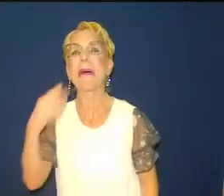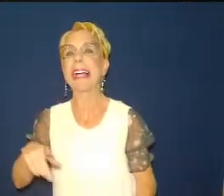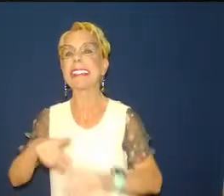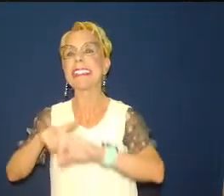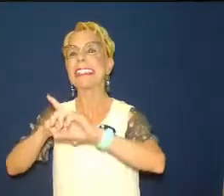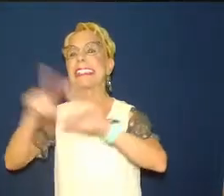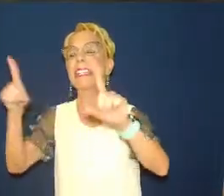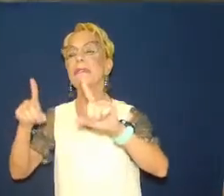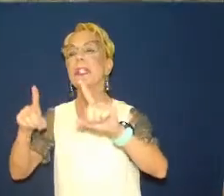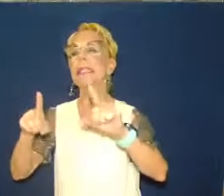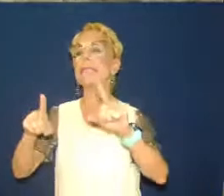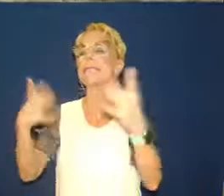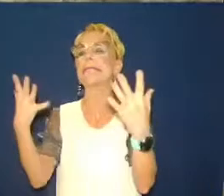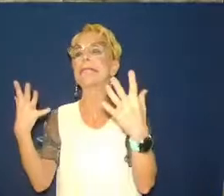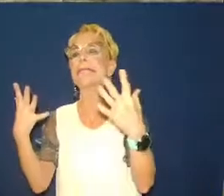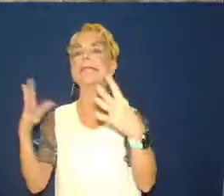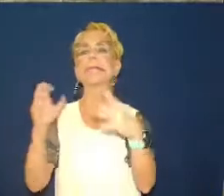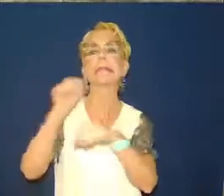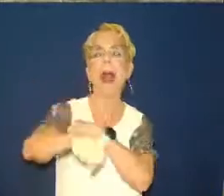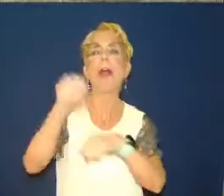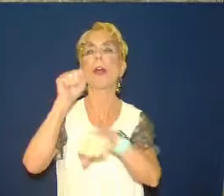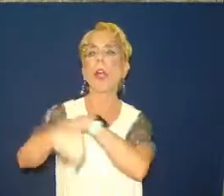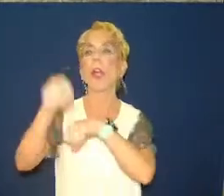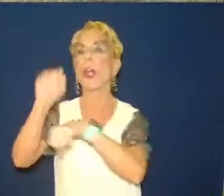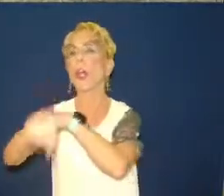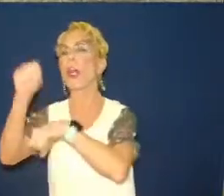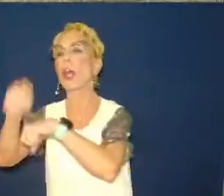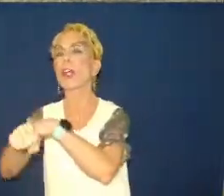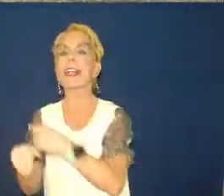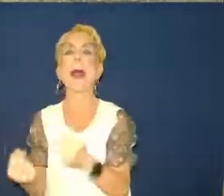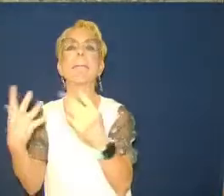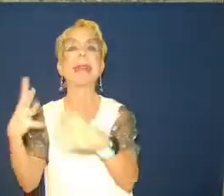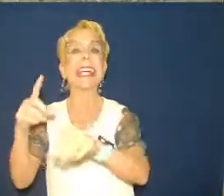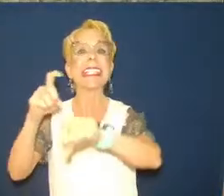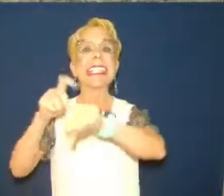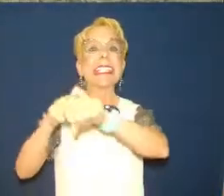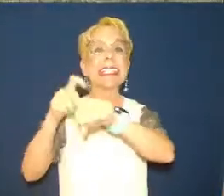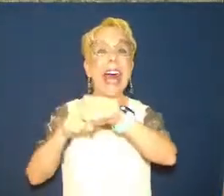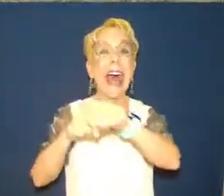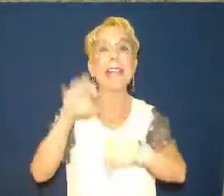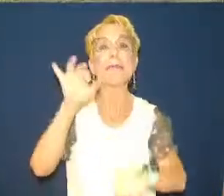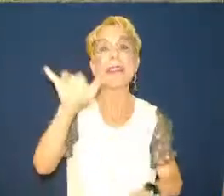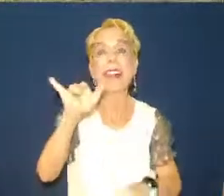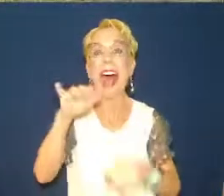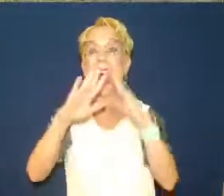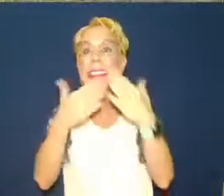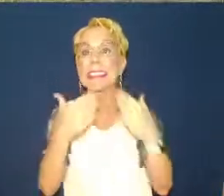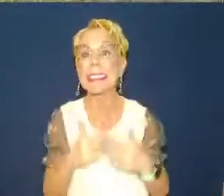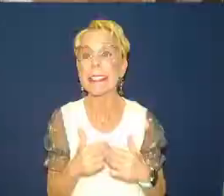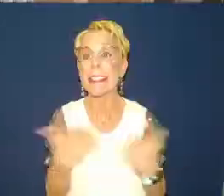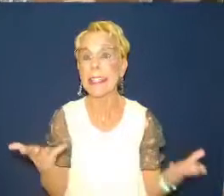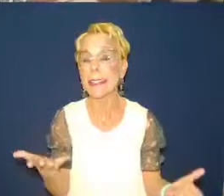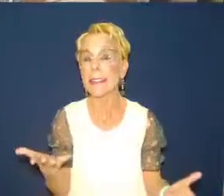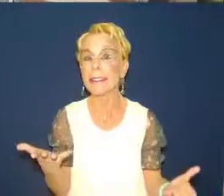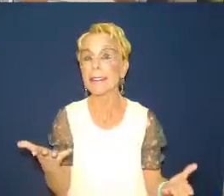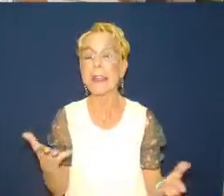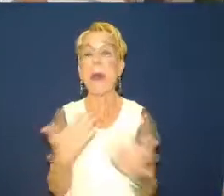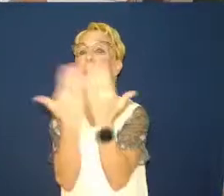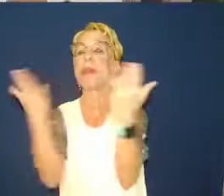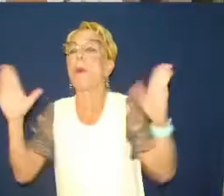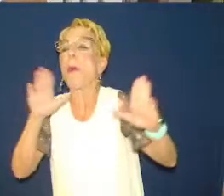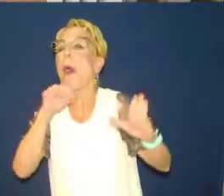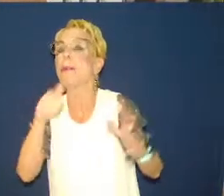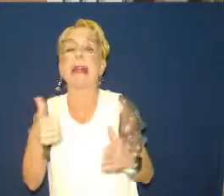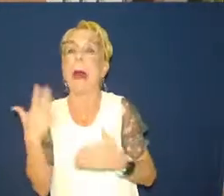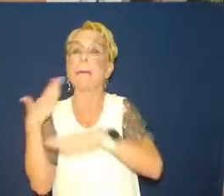Carelessness, sleepiness and overconfidence led the city to destruction. This area that was once the bustling center of the